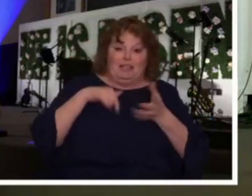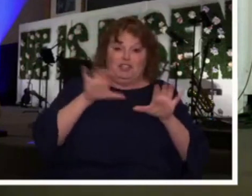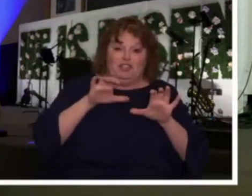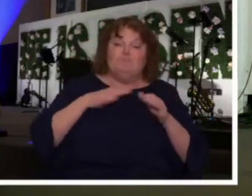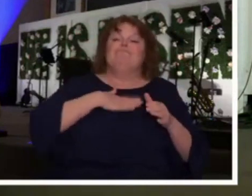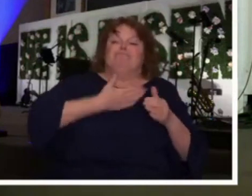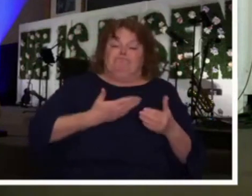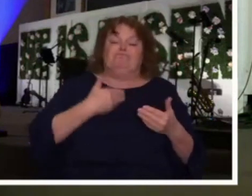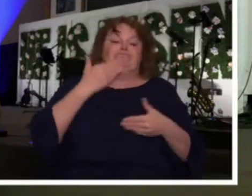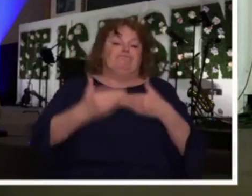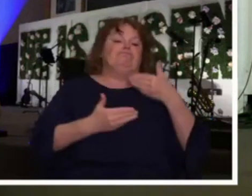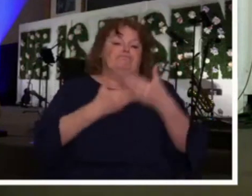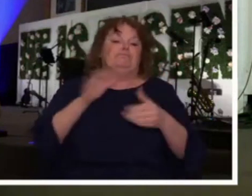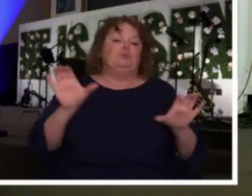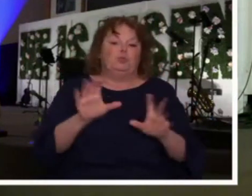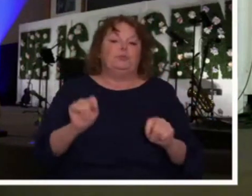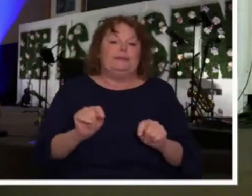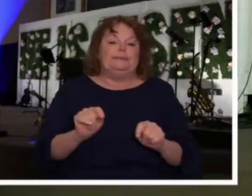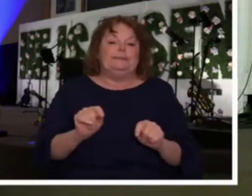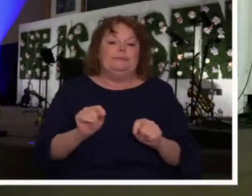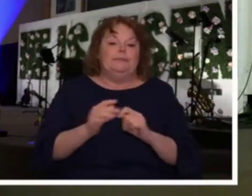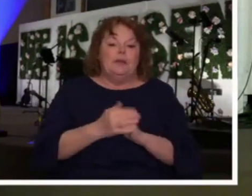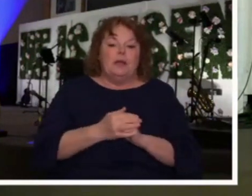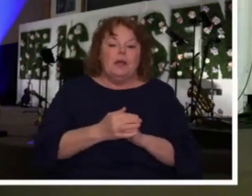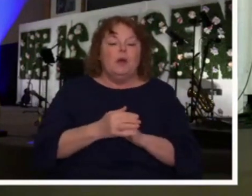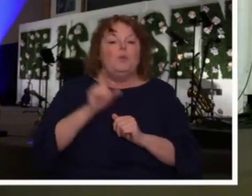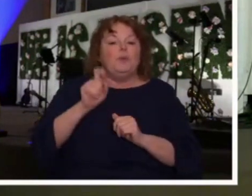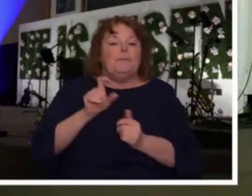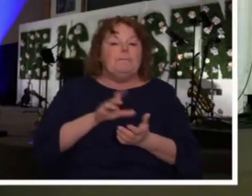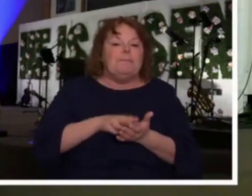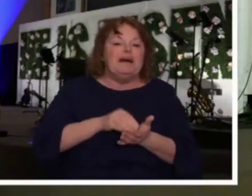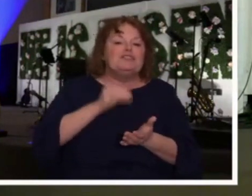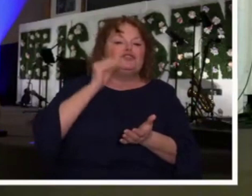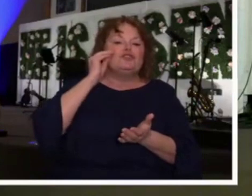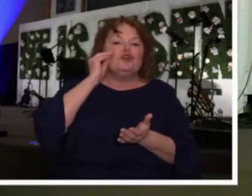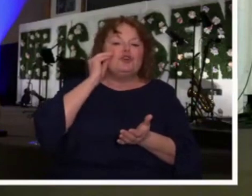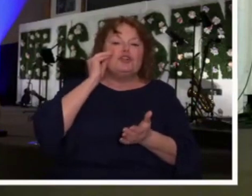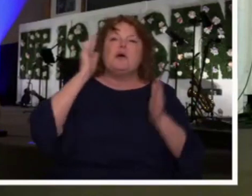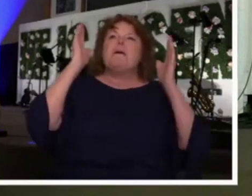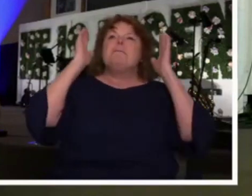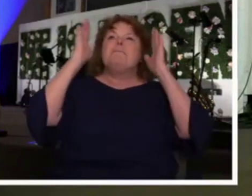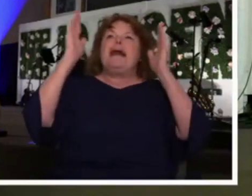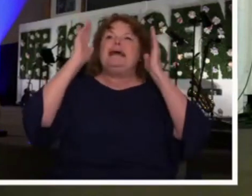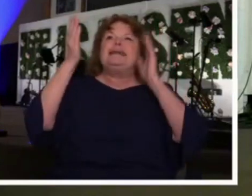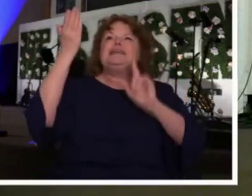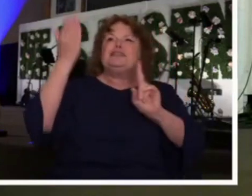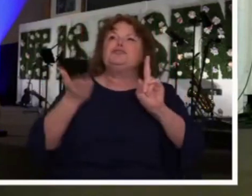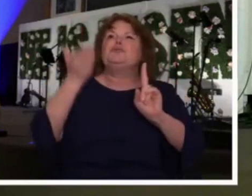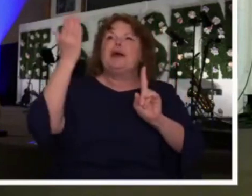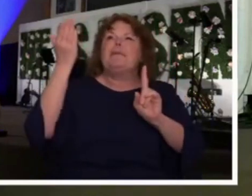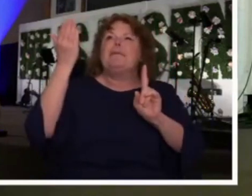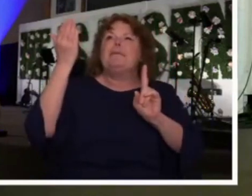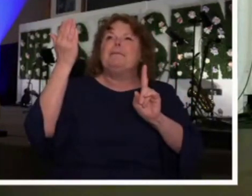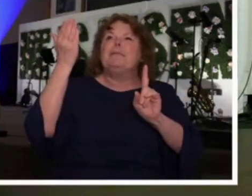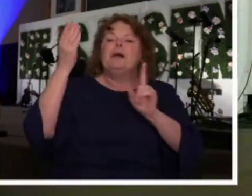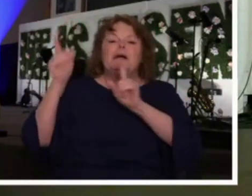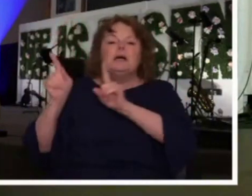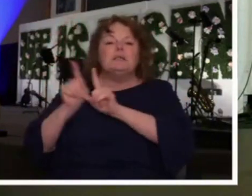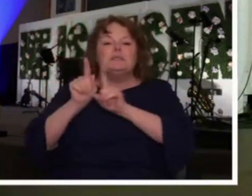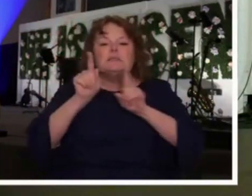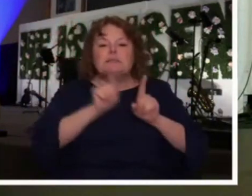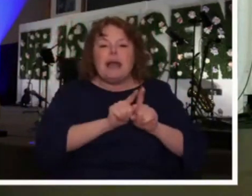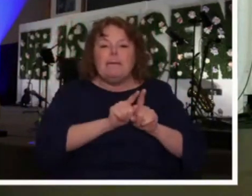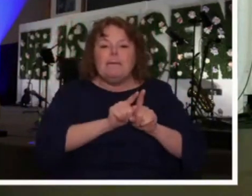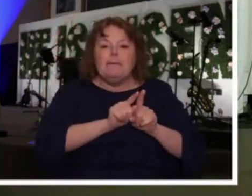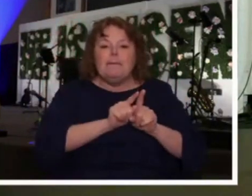fact, we need to learn to be as attentive to the voice of the Holy Spirit in our lives as we are our